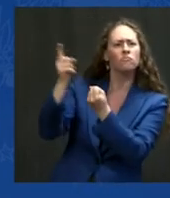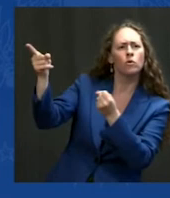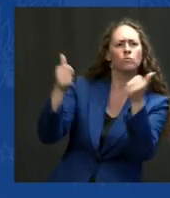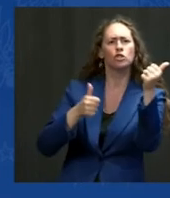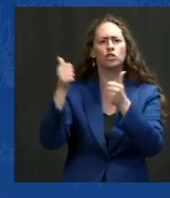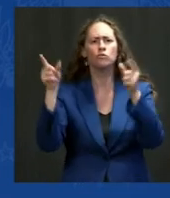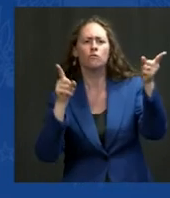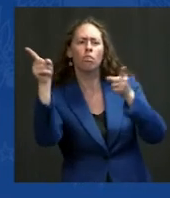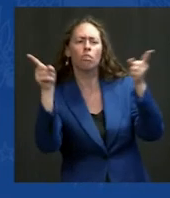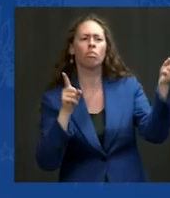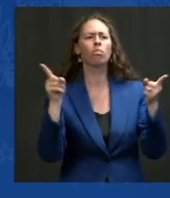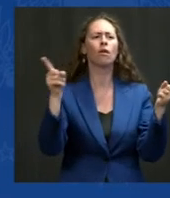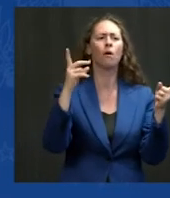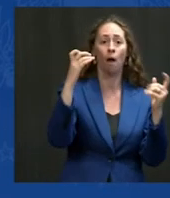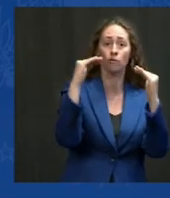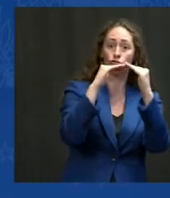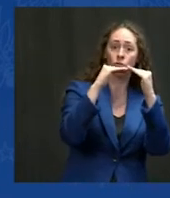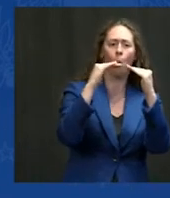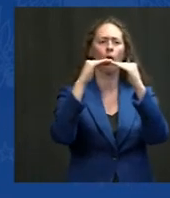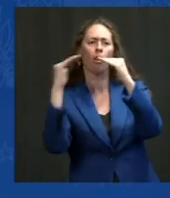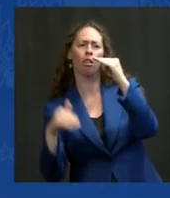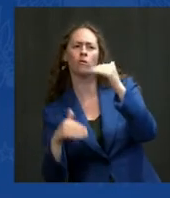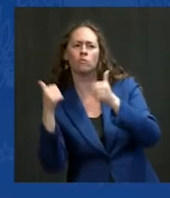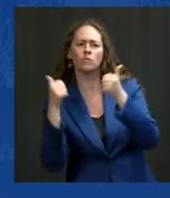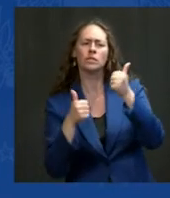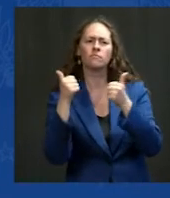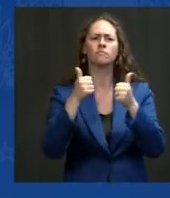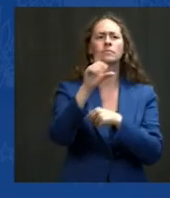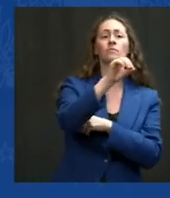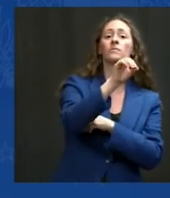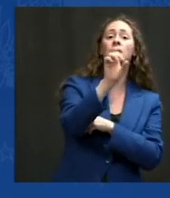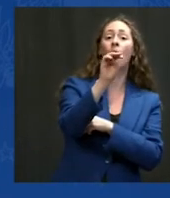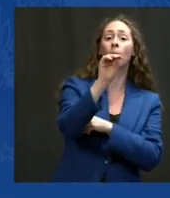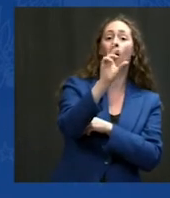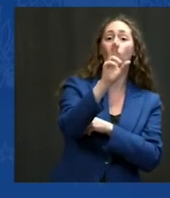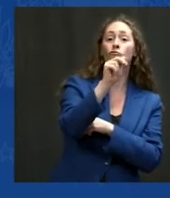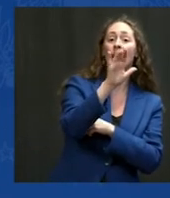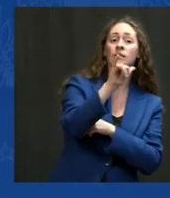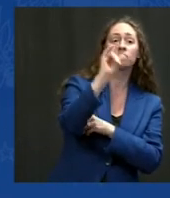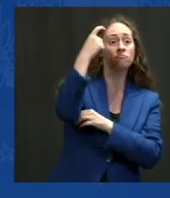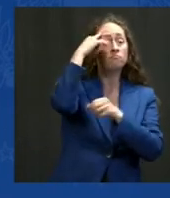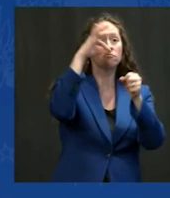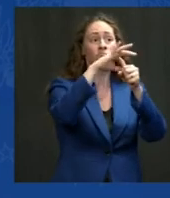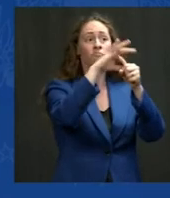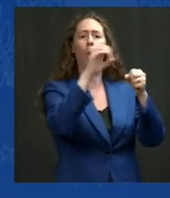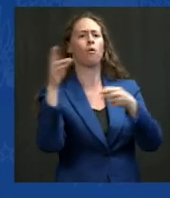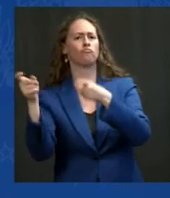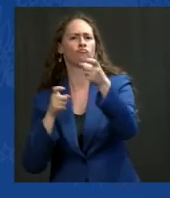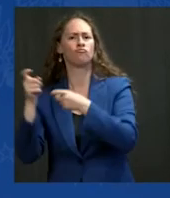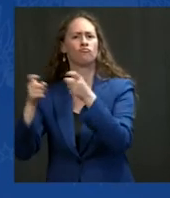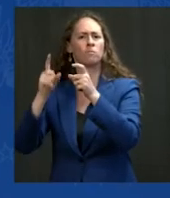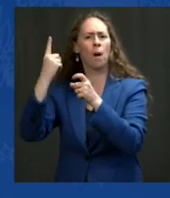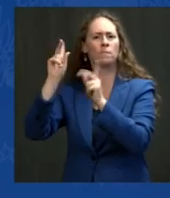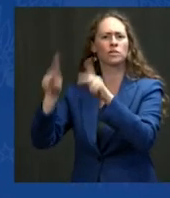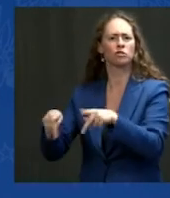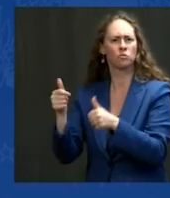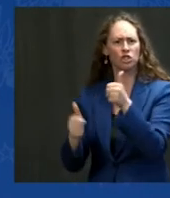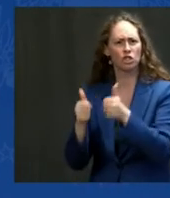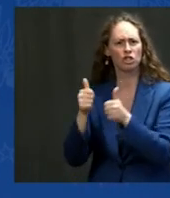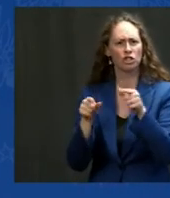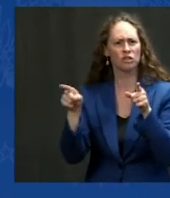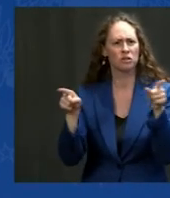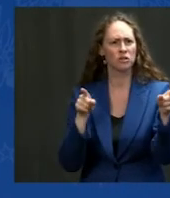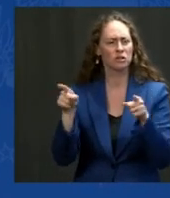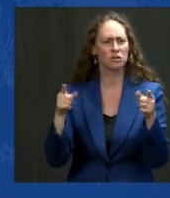injustice? Democracy or autocracy? That's what it's coming down to. Which brings me, perhaps, the most important thing we have to do.